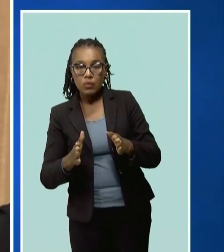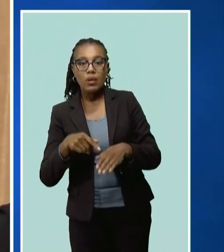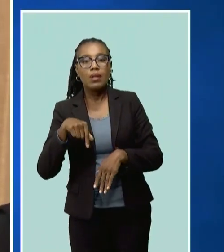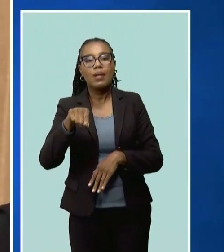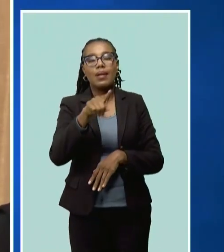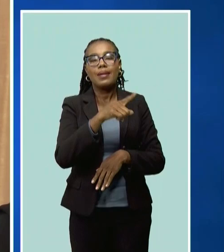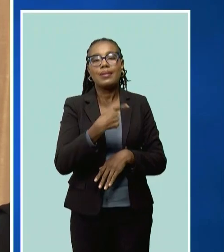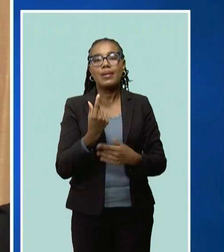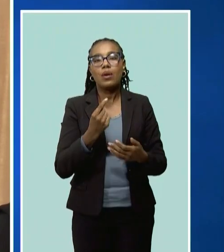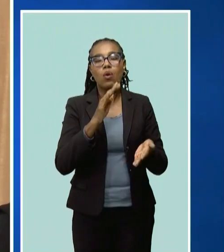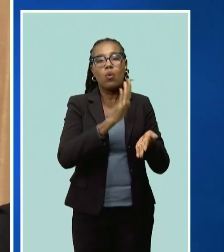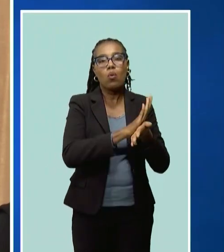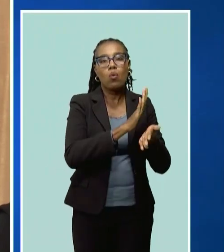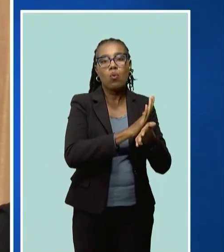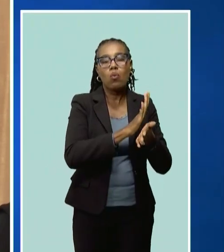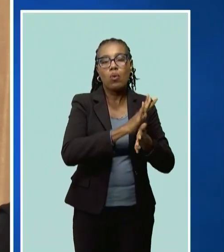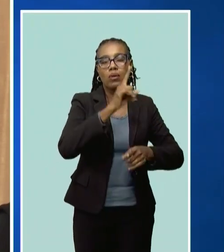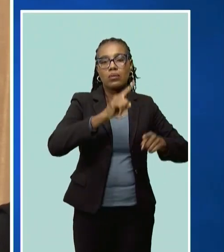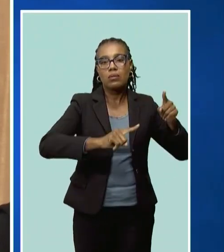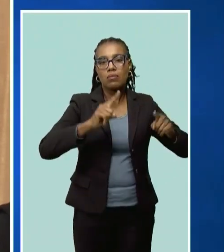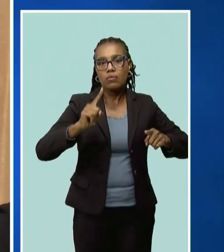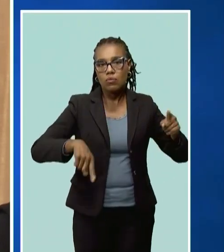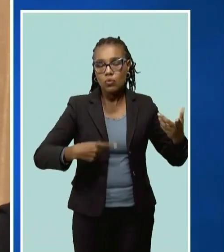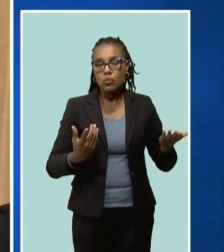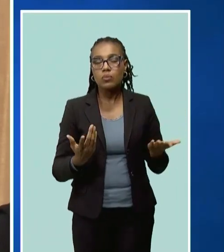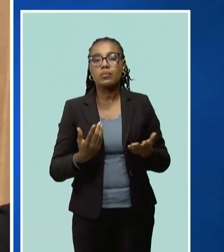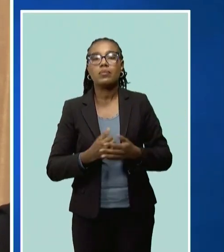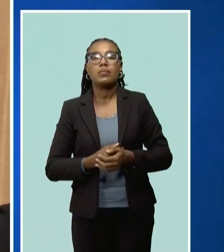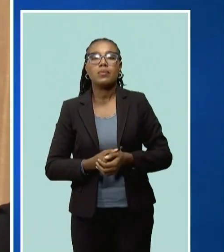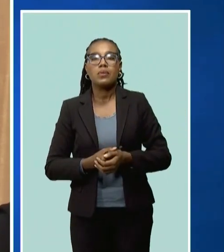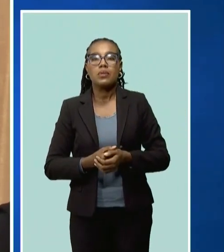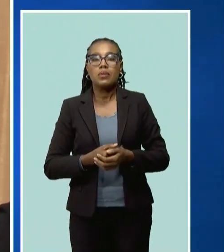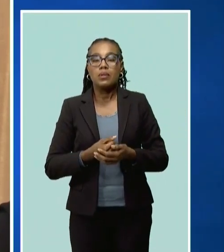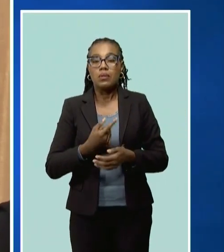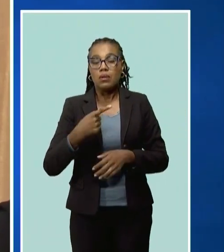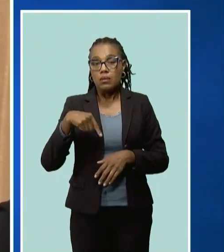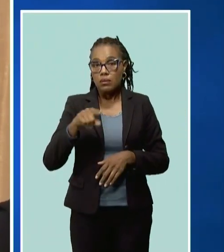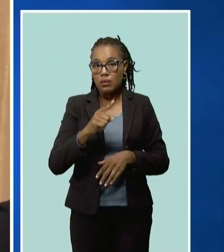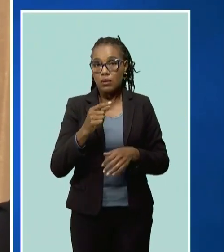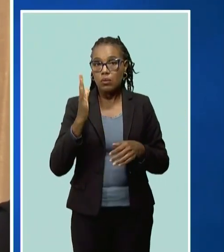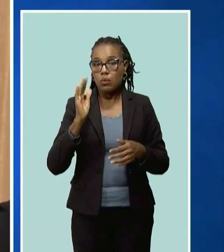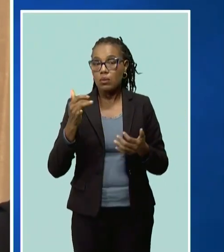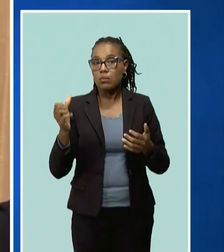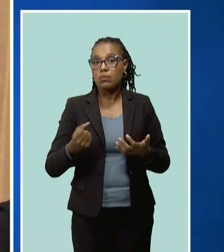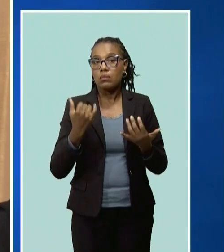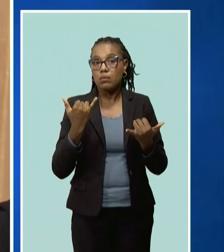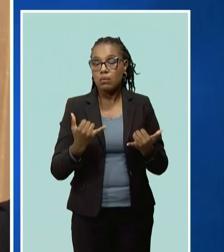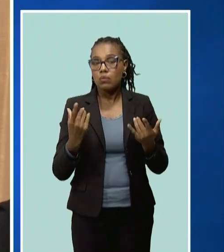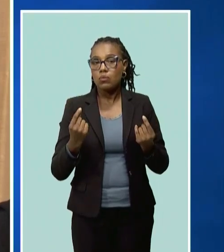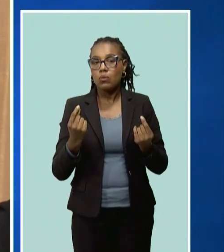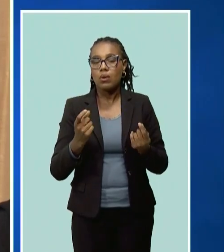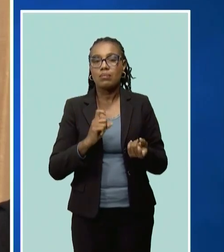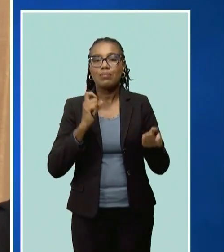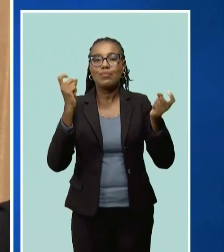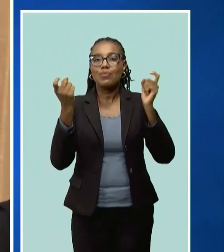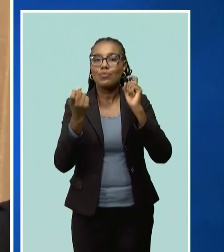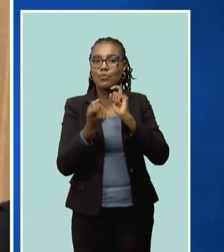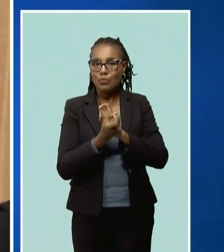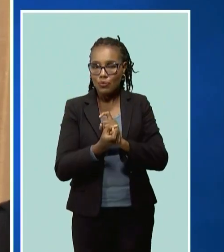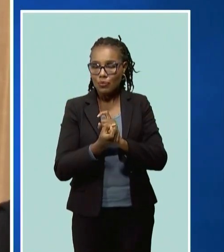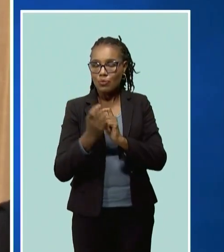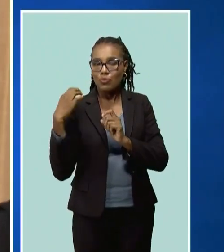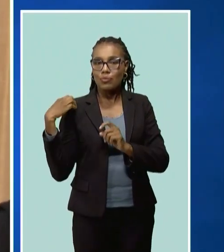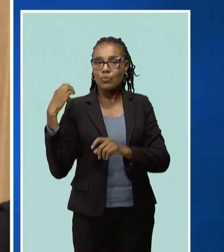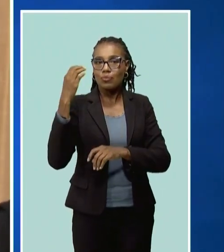the special needs institutions of this country, that those persons will now transition to a position